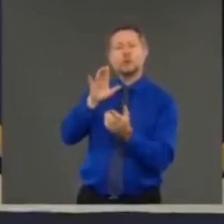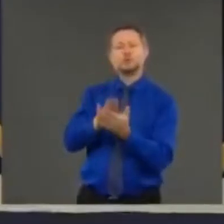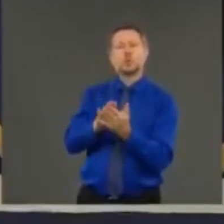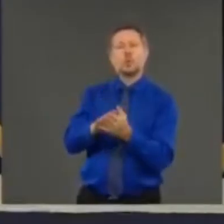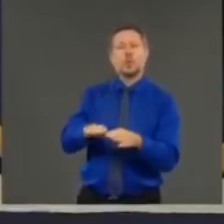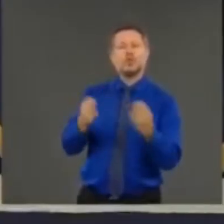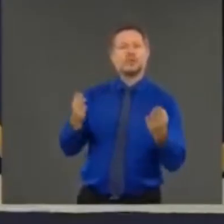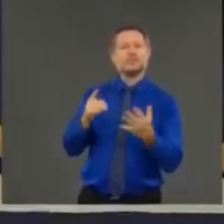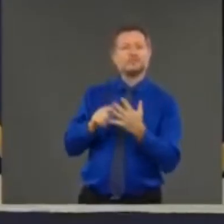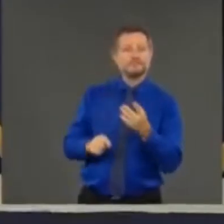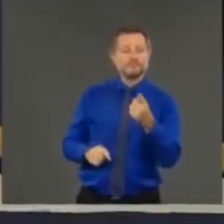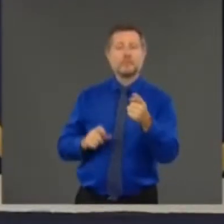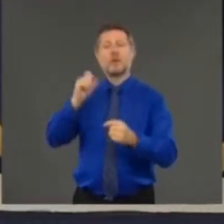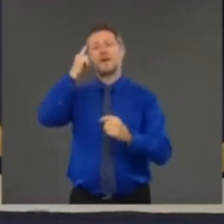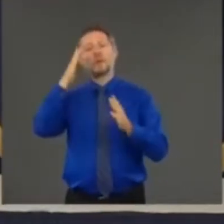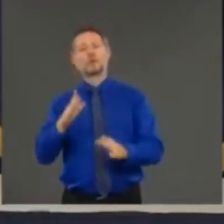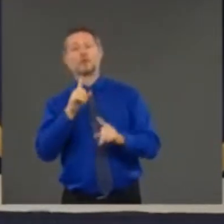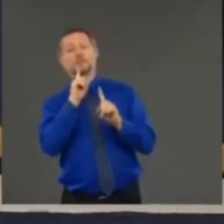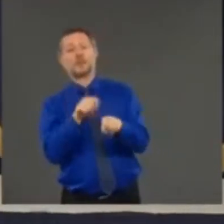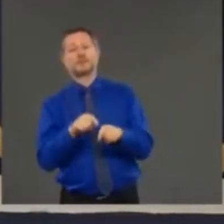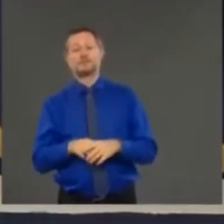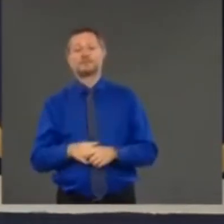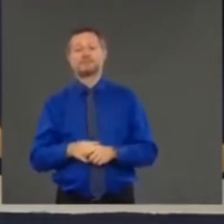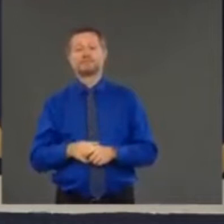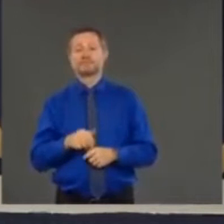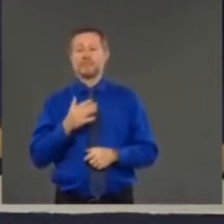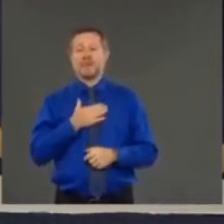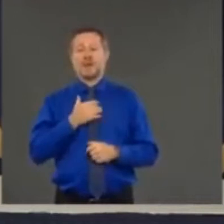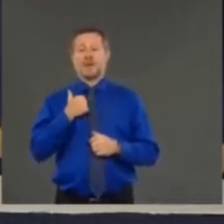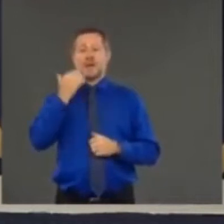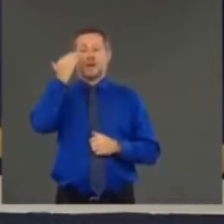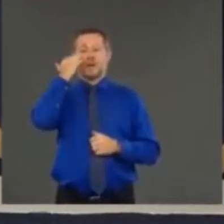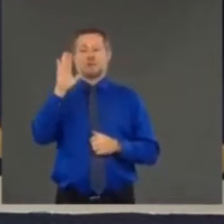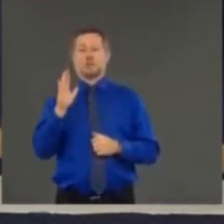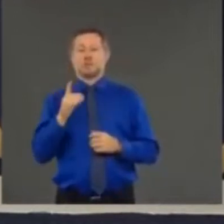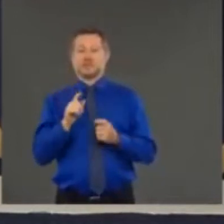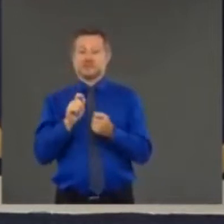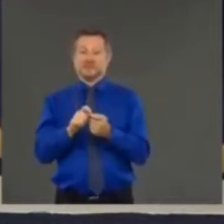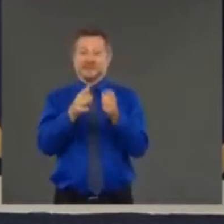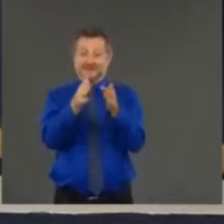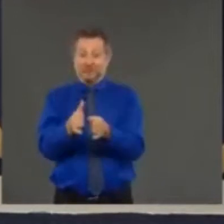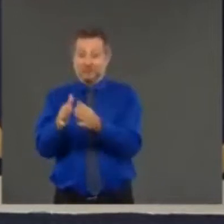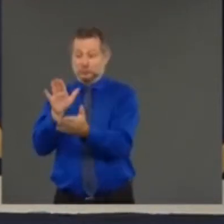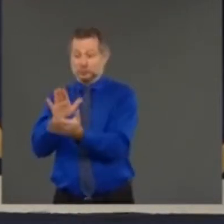don't know I don't know the status of the individual school plans